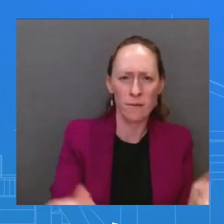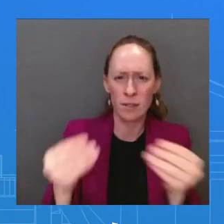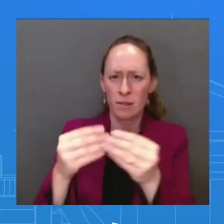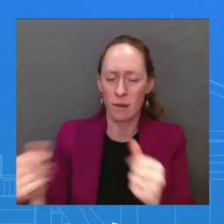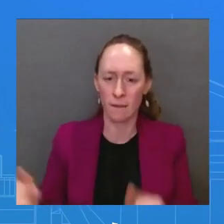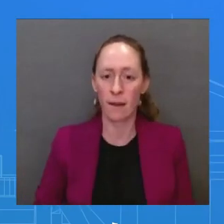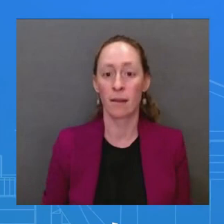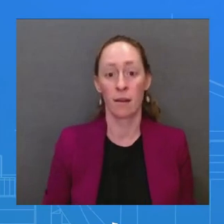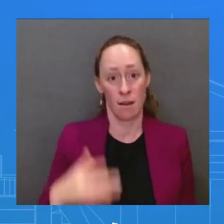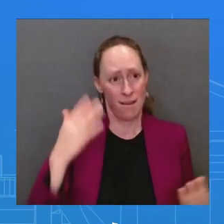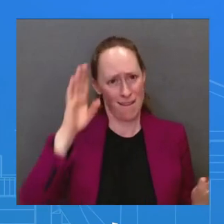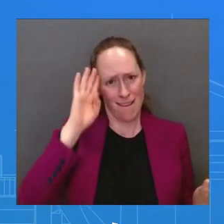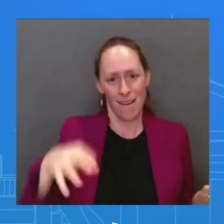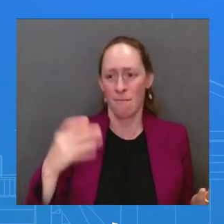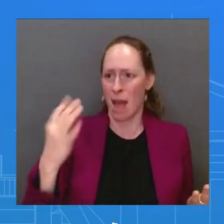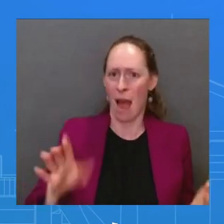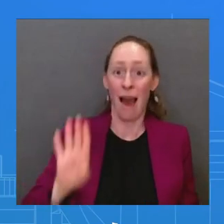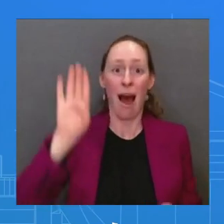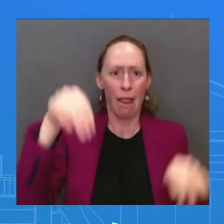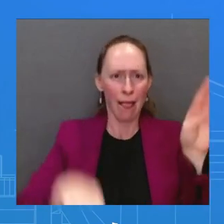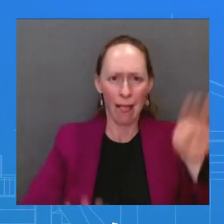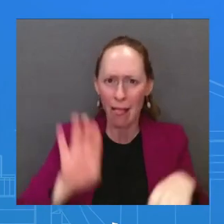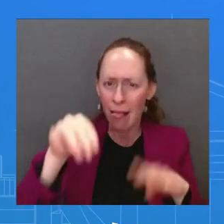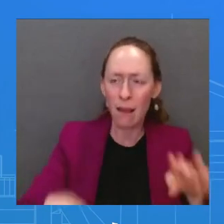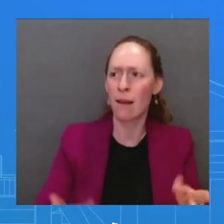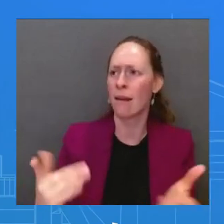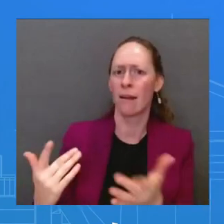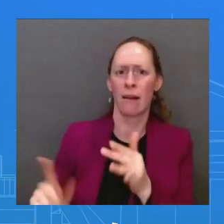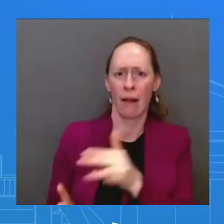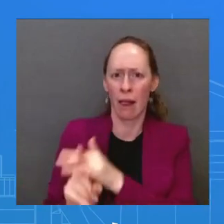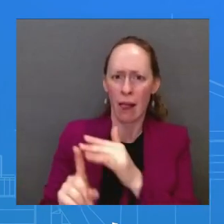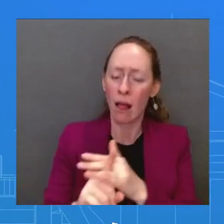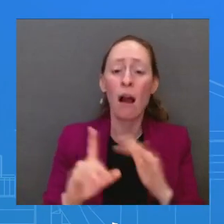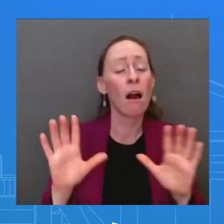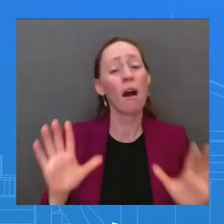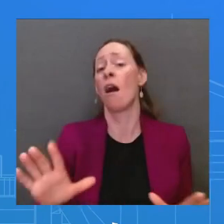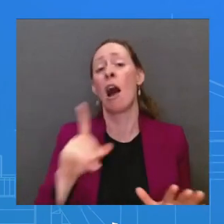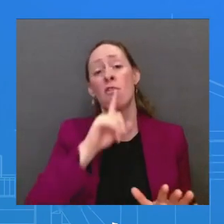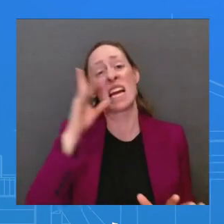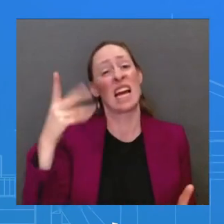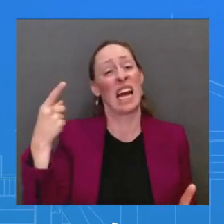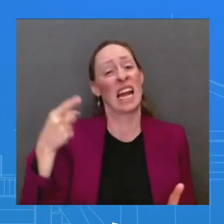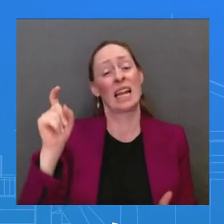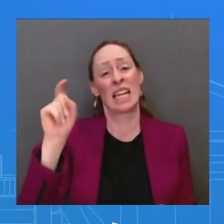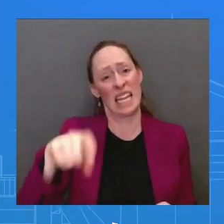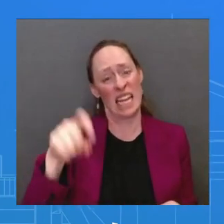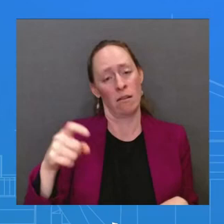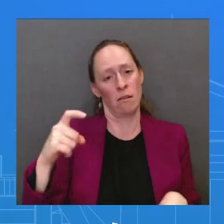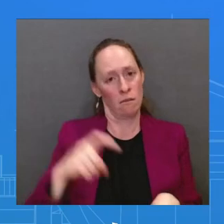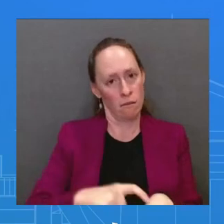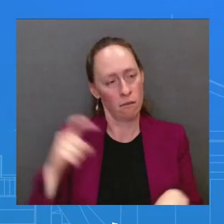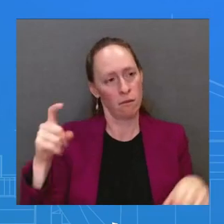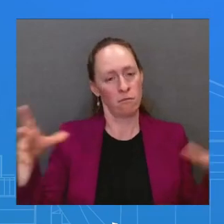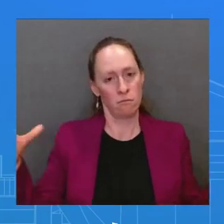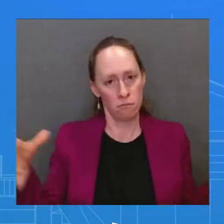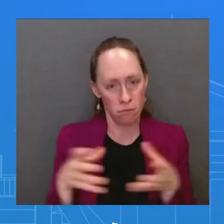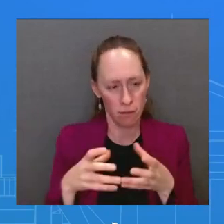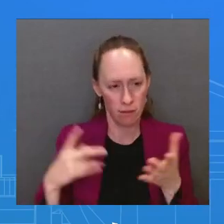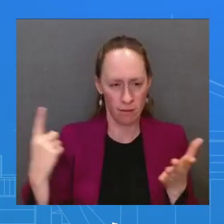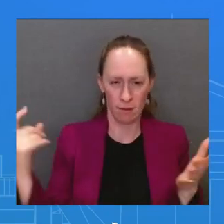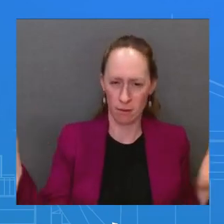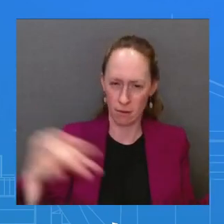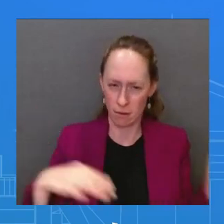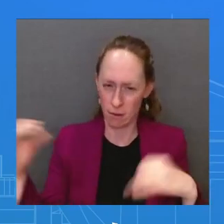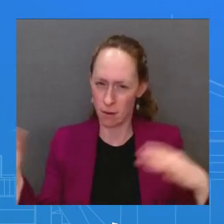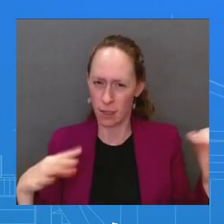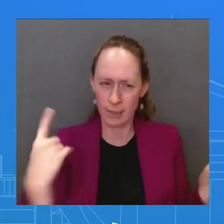forum with the world's largest economies to deliver meaningful outcomes. So in a sign of that commitment, the United States is looking forward to hosting